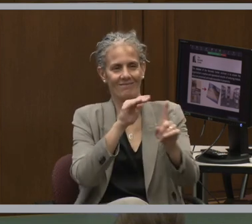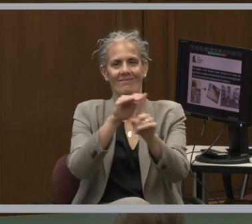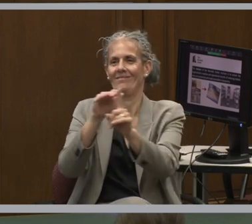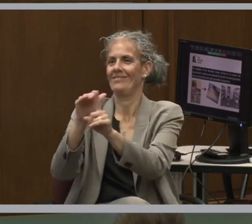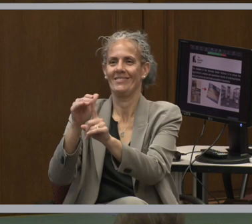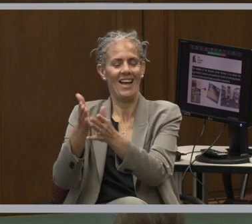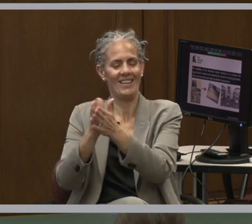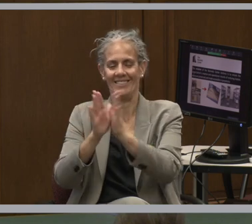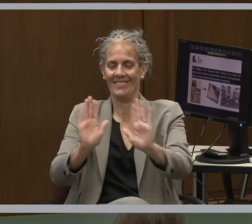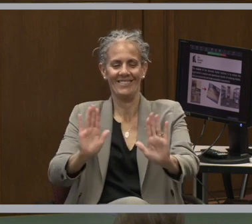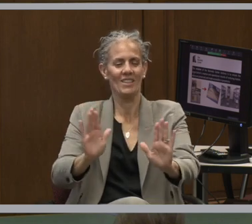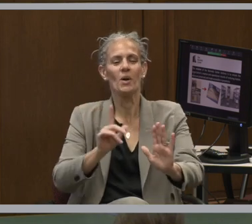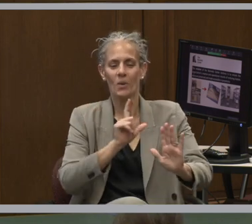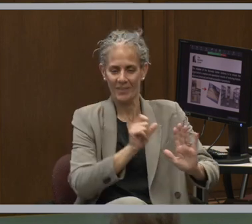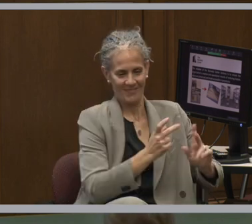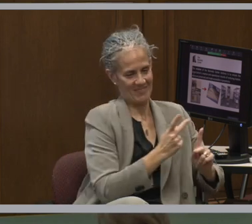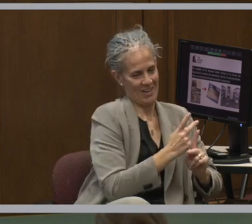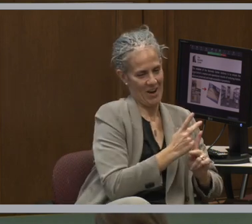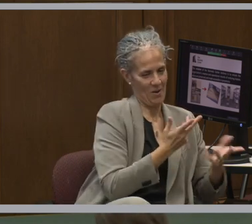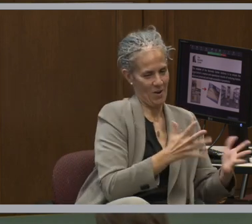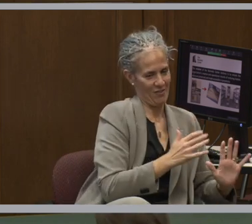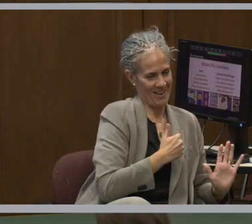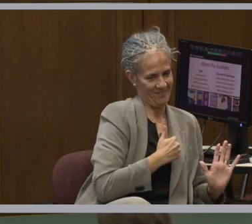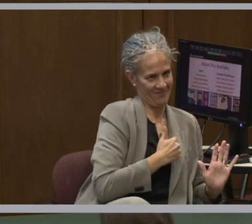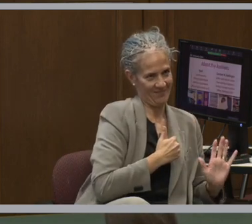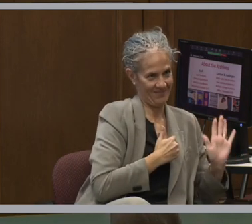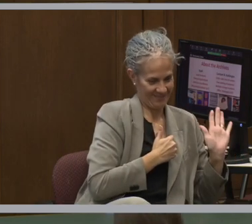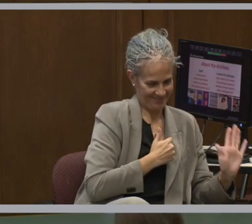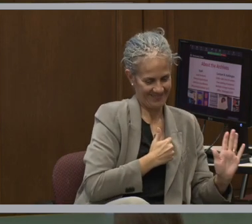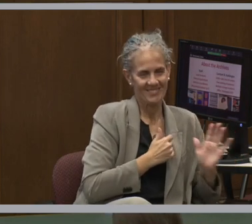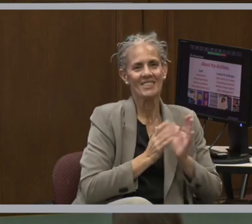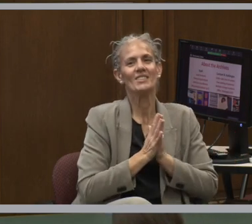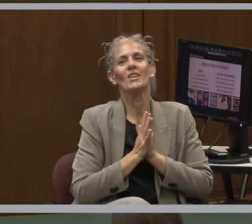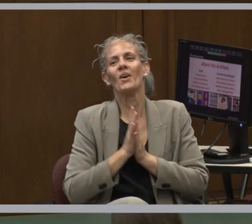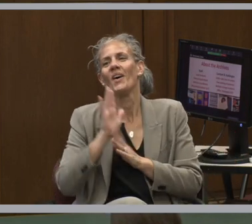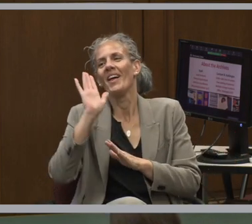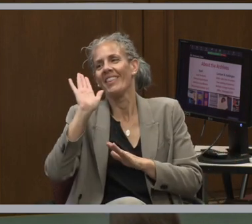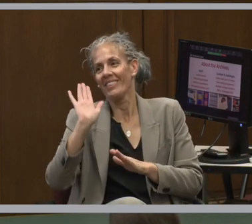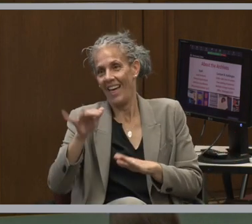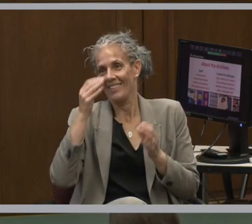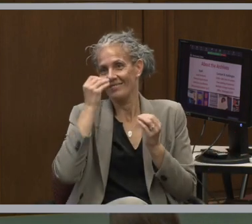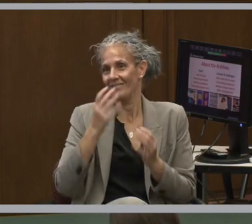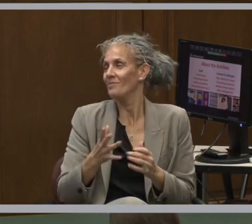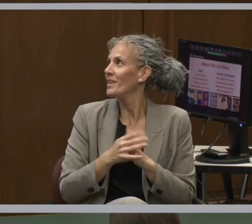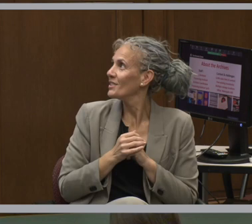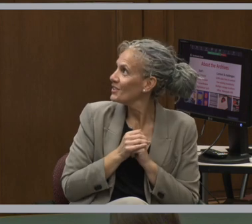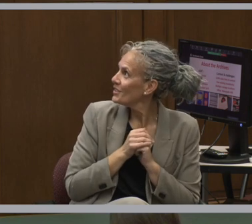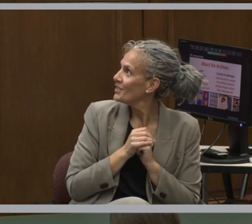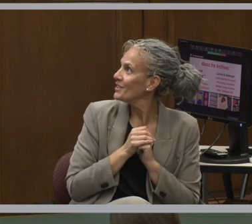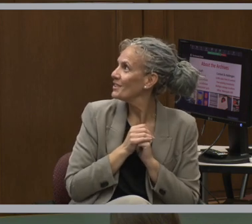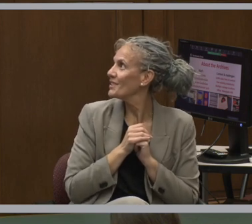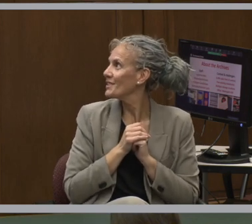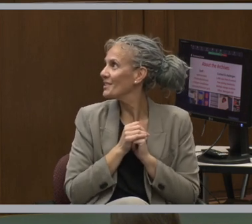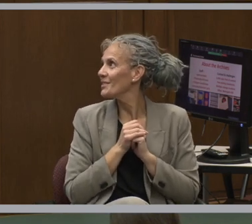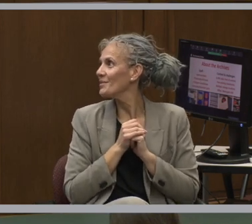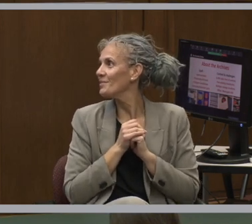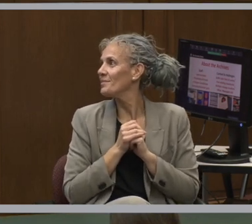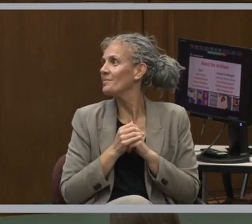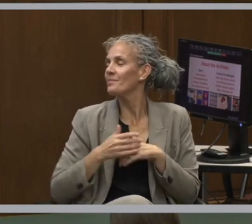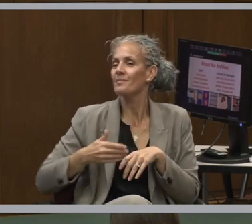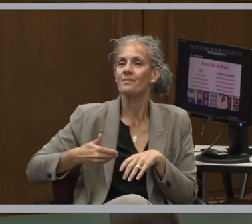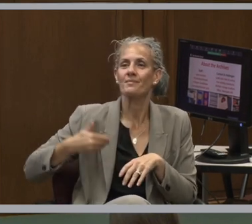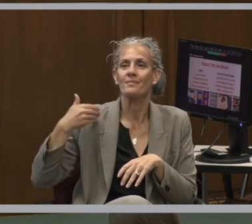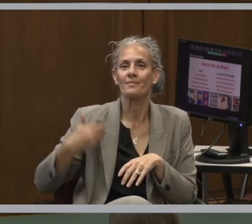We're just trying to figure out what we have. So against that backdrop, a little bit about us. I'm here